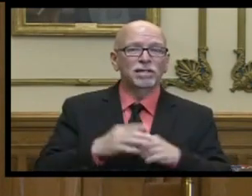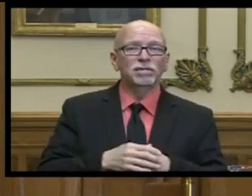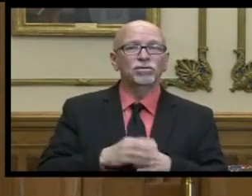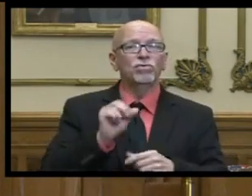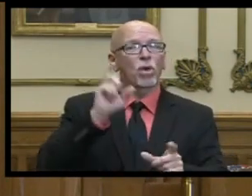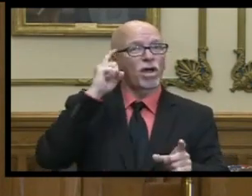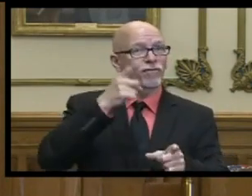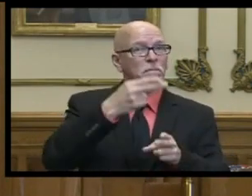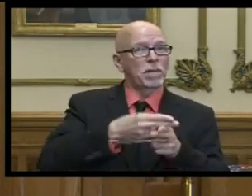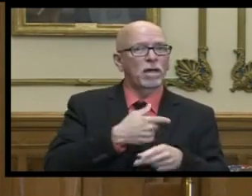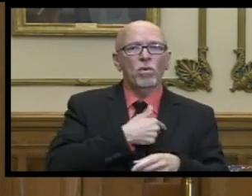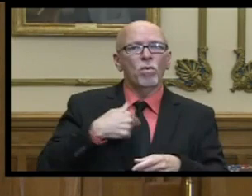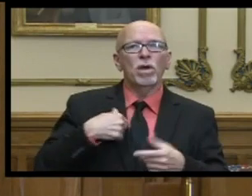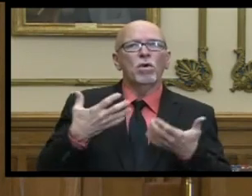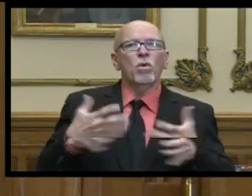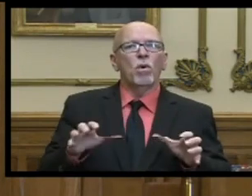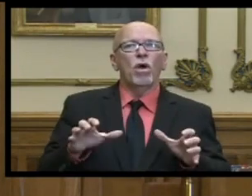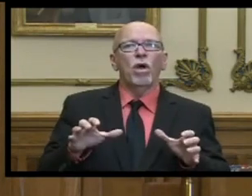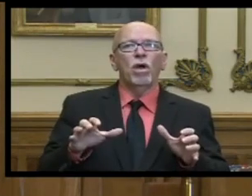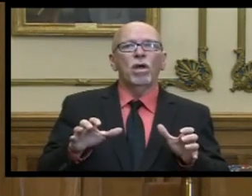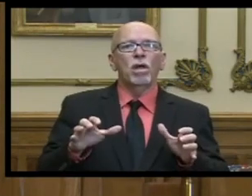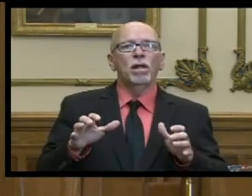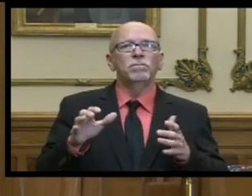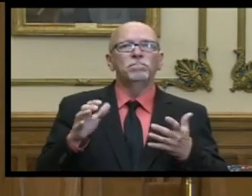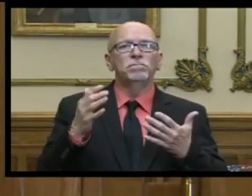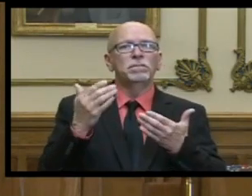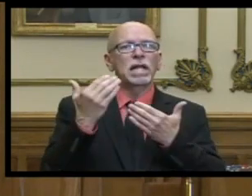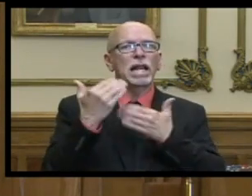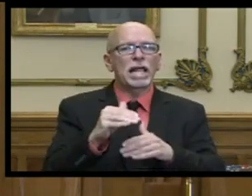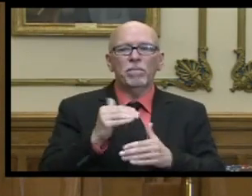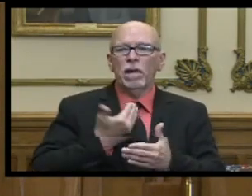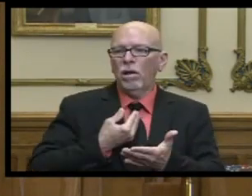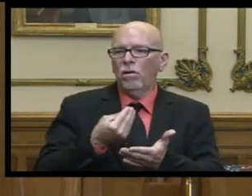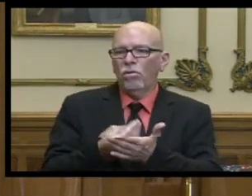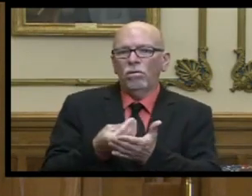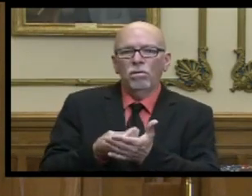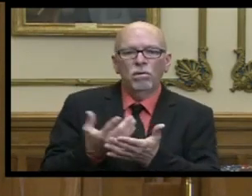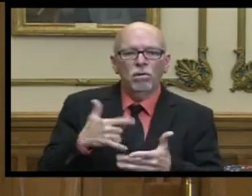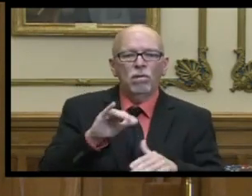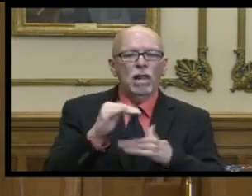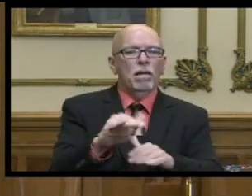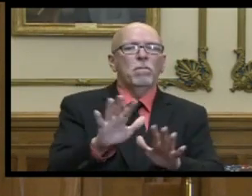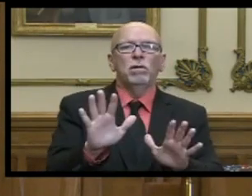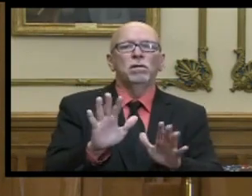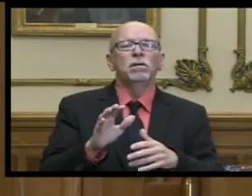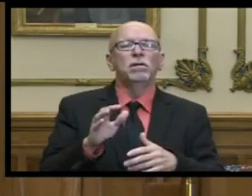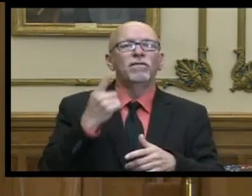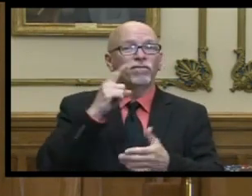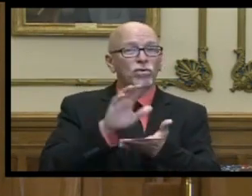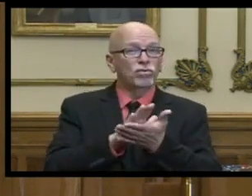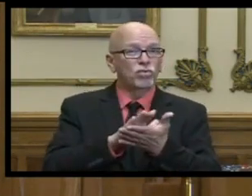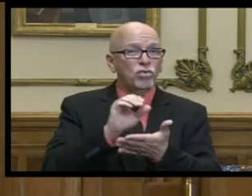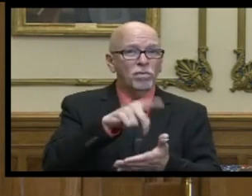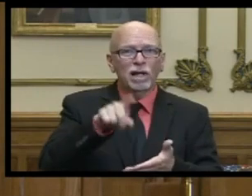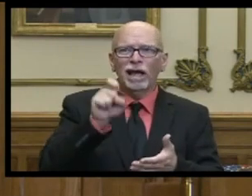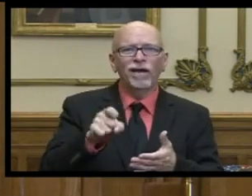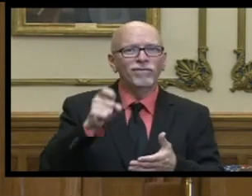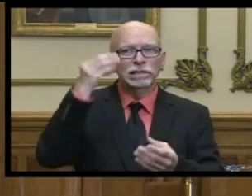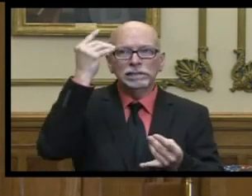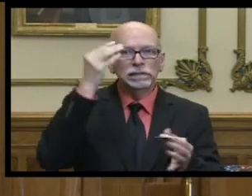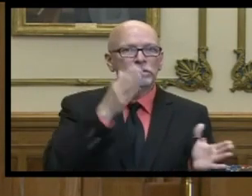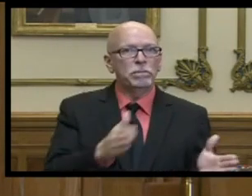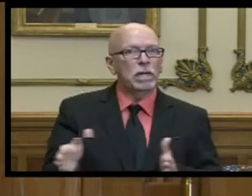as the governor mentioned we did not want to limit resources as school corporations must prepare